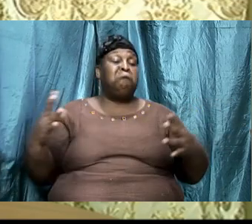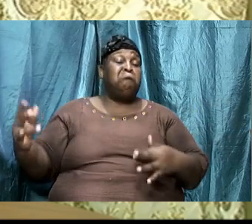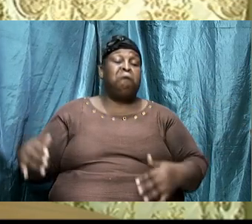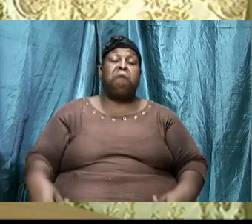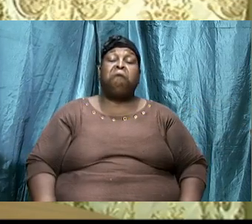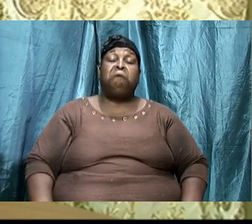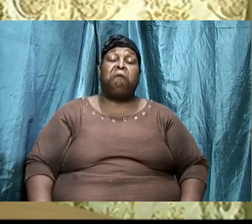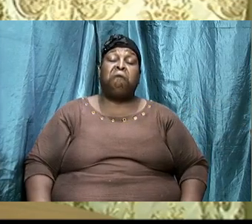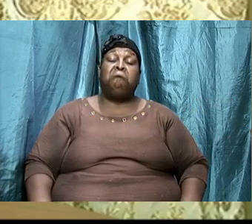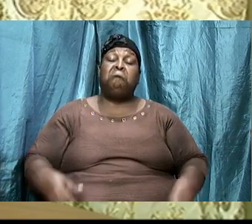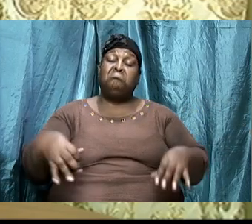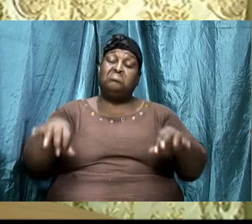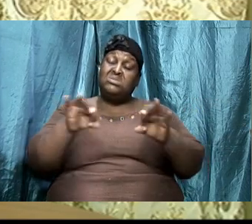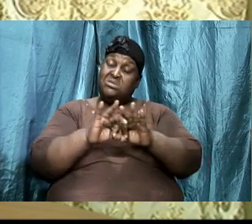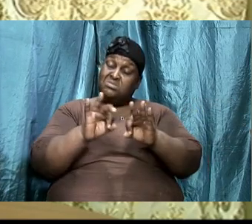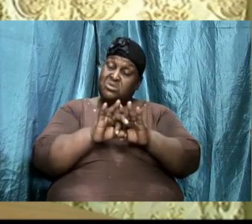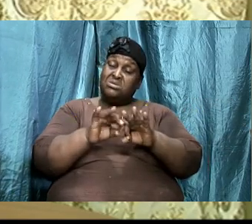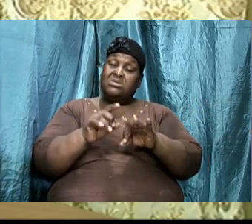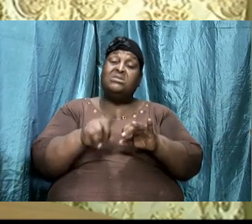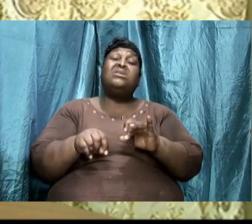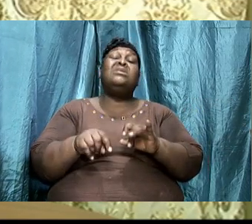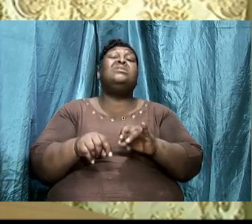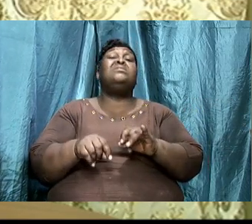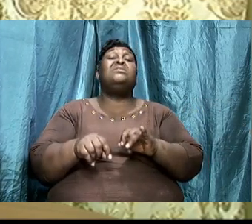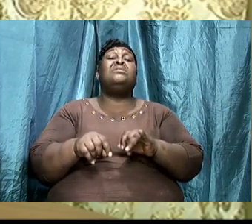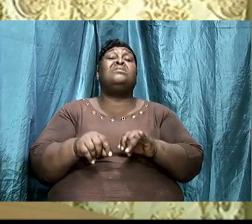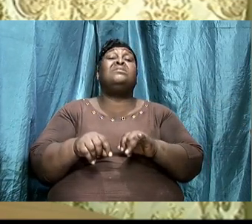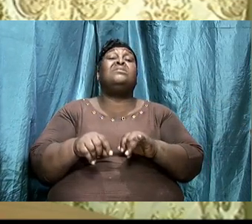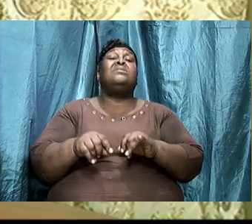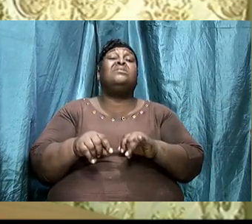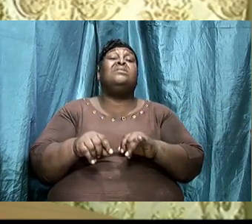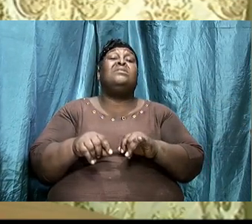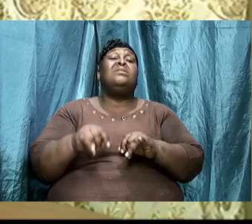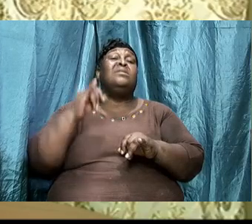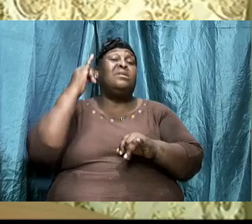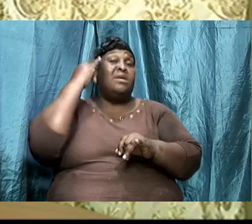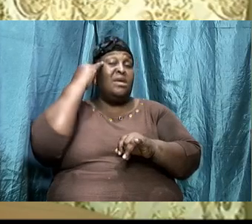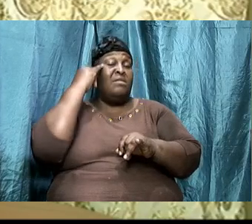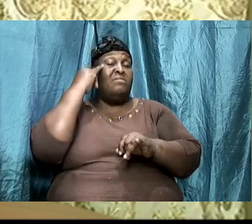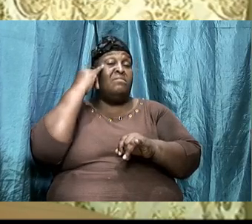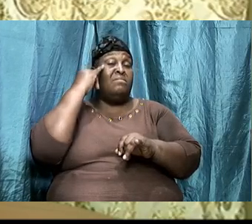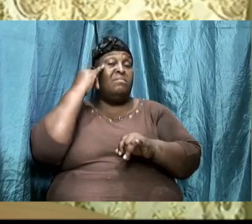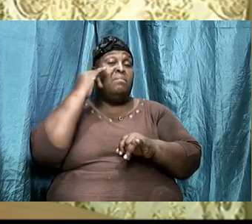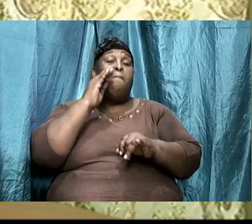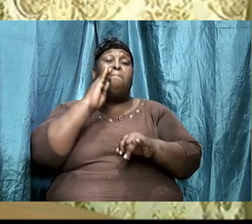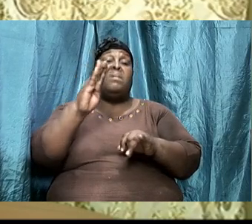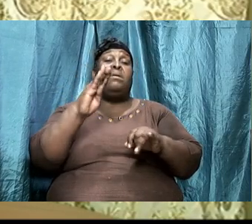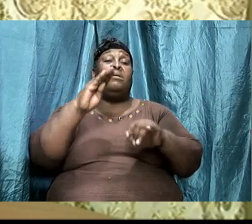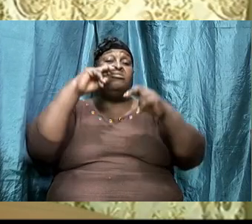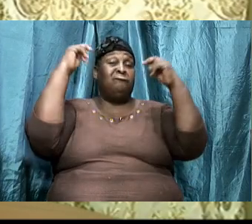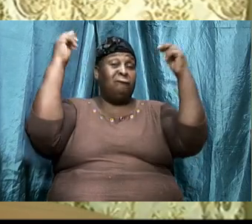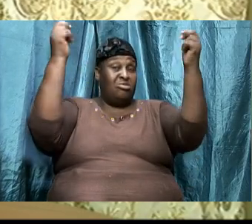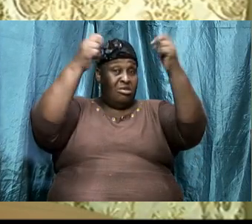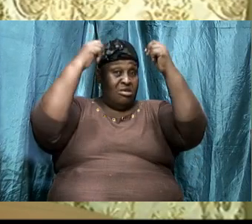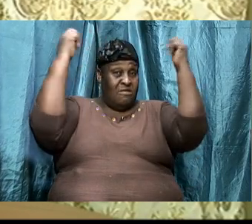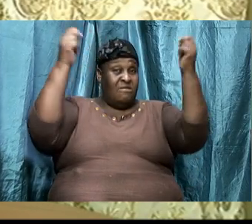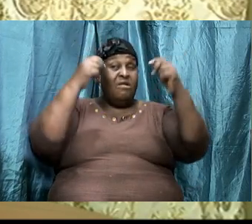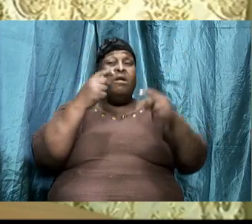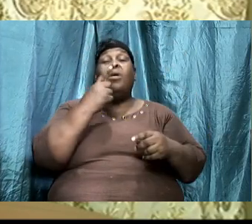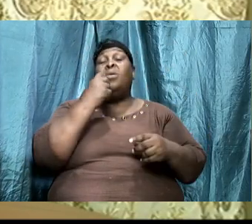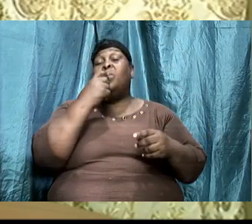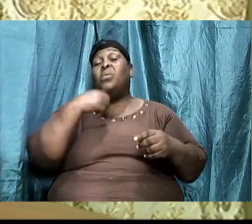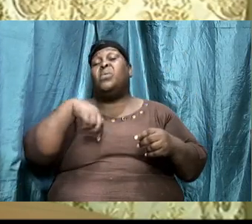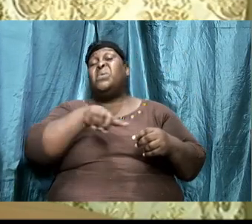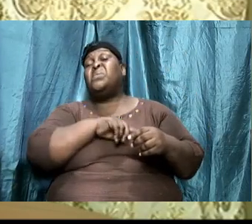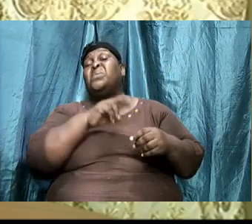So, it is important then, if we are going to be triumphant in our Christian world, that we know who we are, we know whose we are,